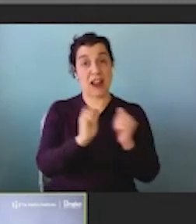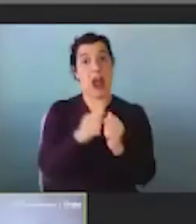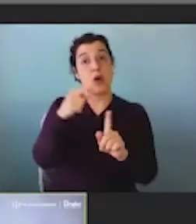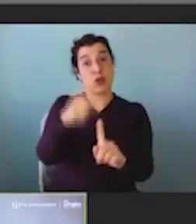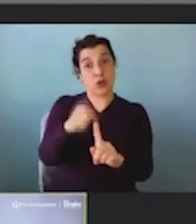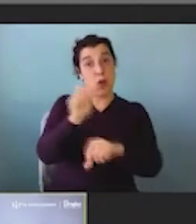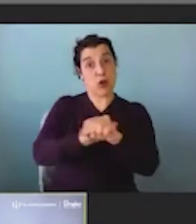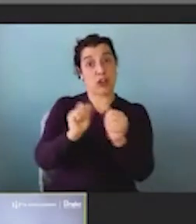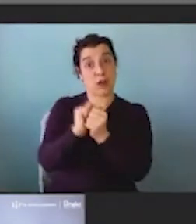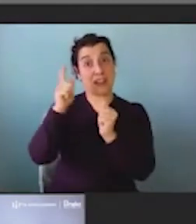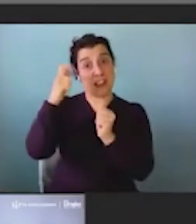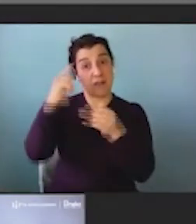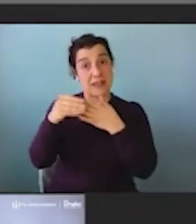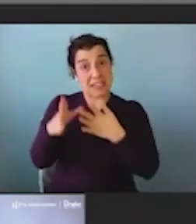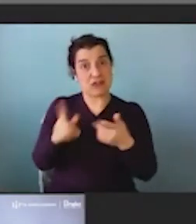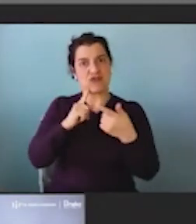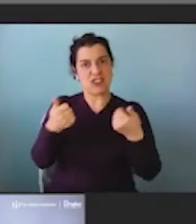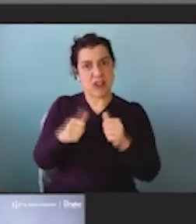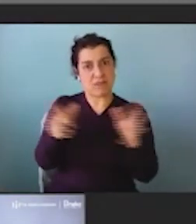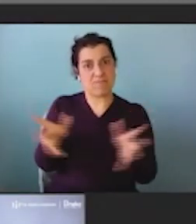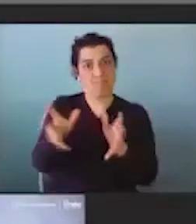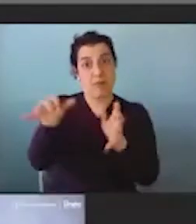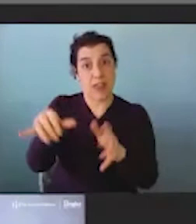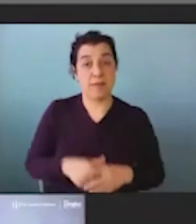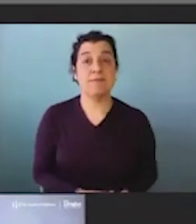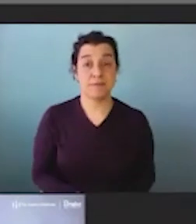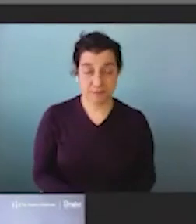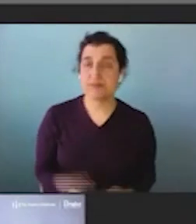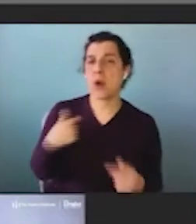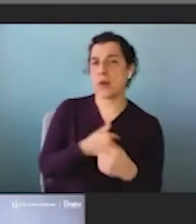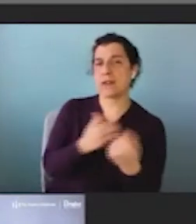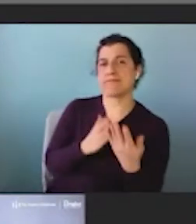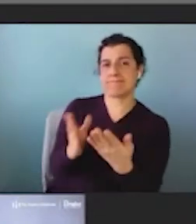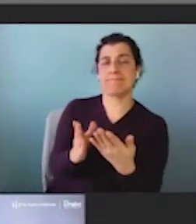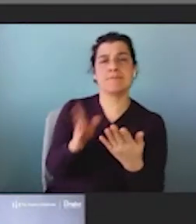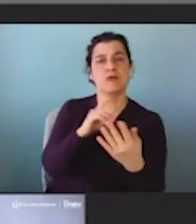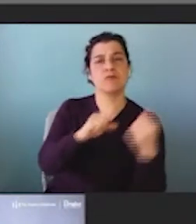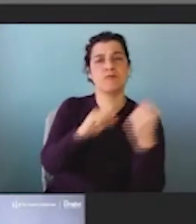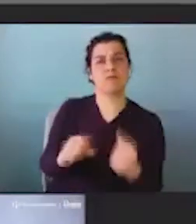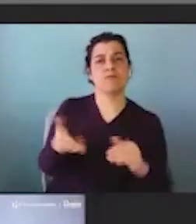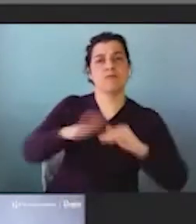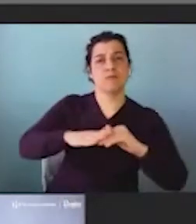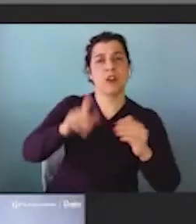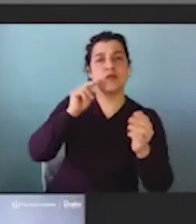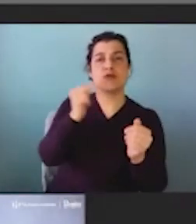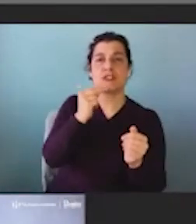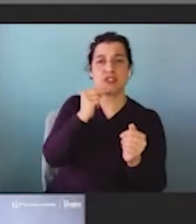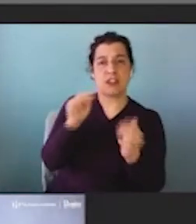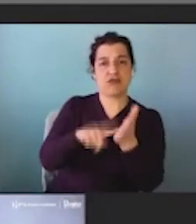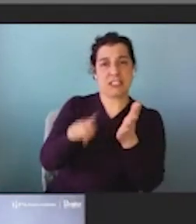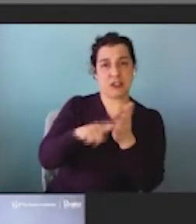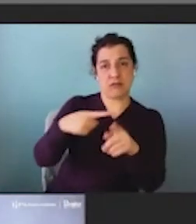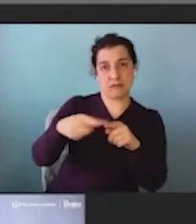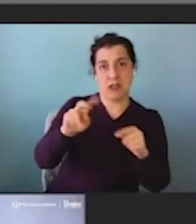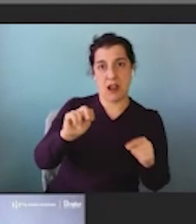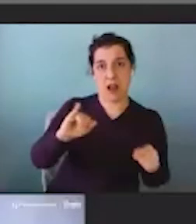forward? Yes. So, you we propose several options to strengthen research within nutrition research within NIH specifically. We